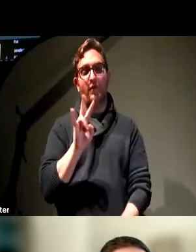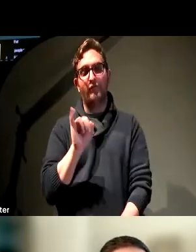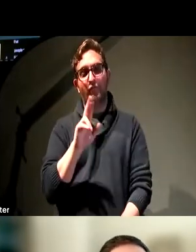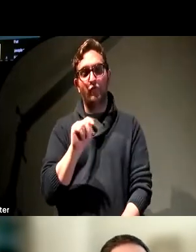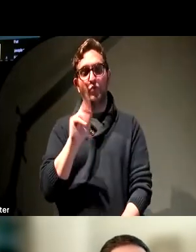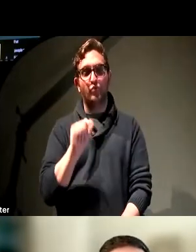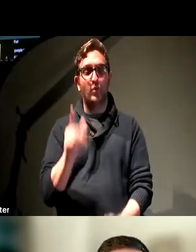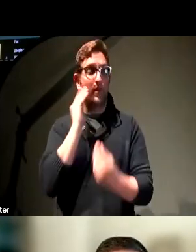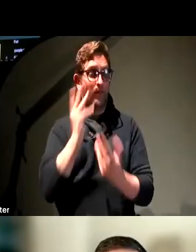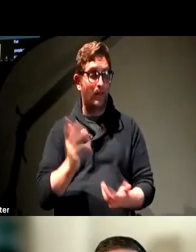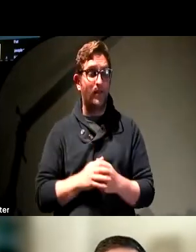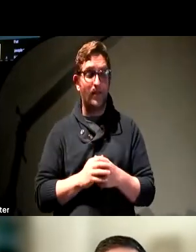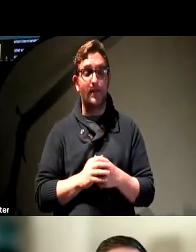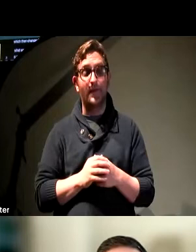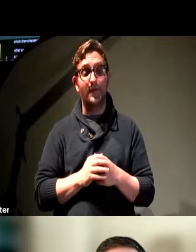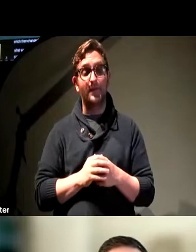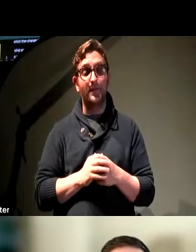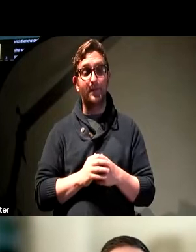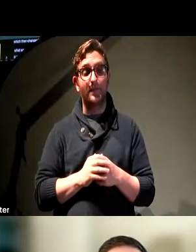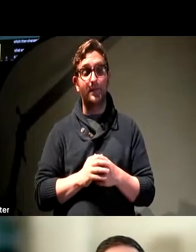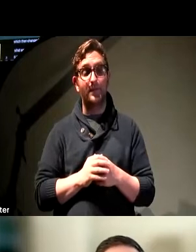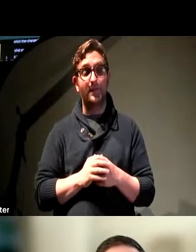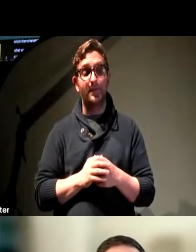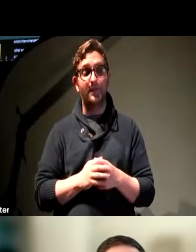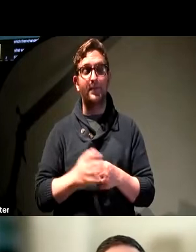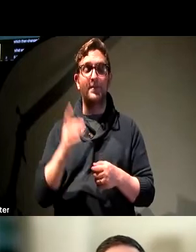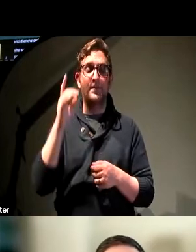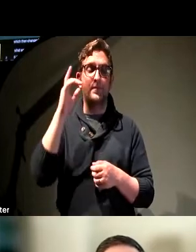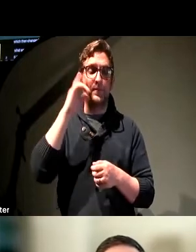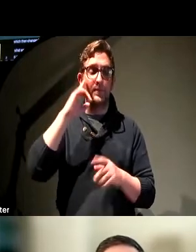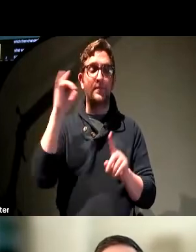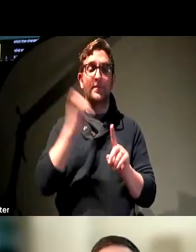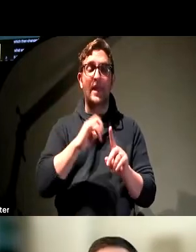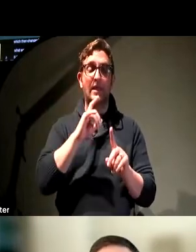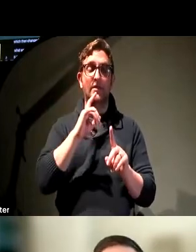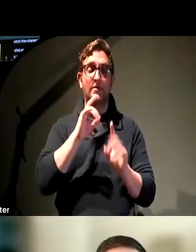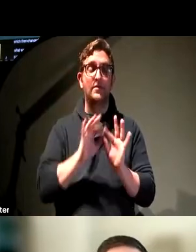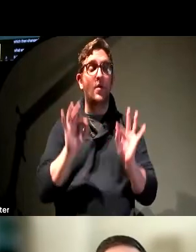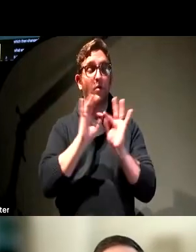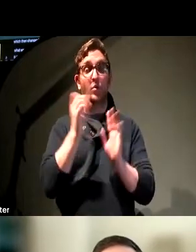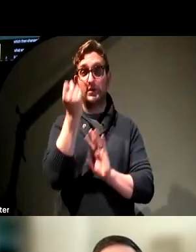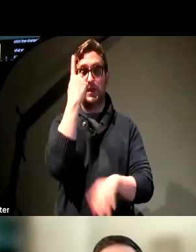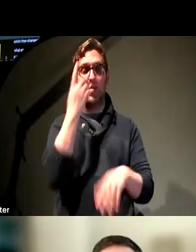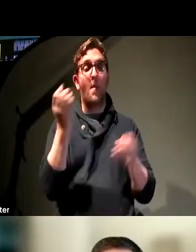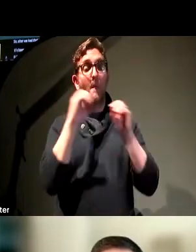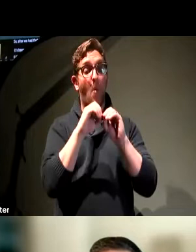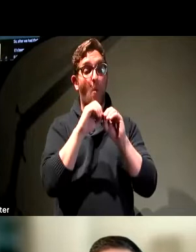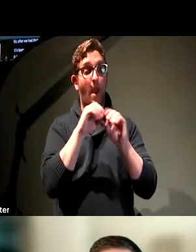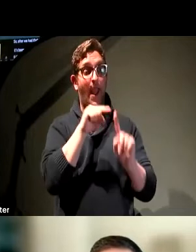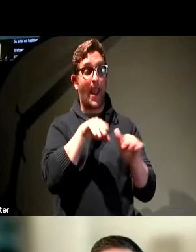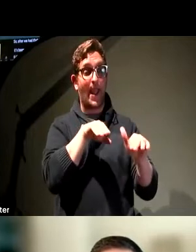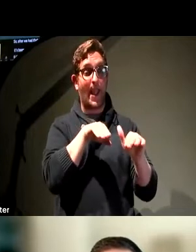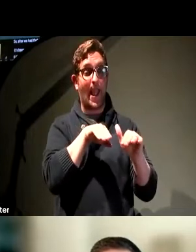So after we have that mindset, I think it's beneficial to understand that a more accessible thing gets out of